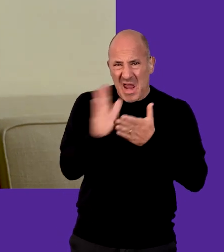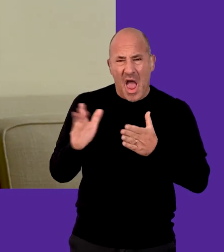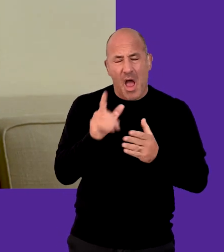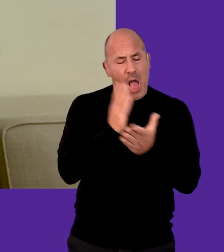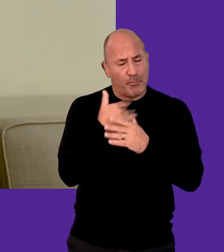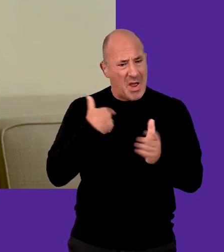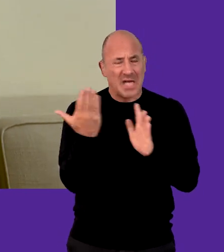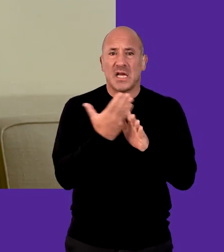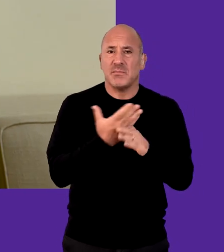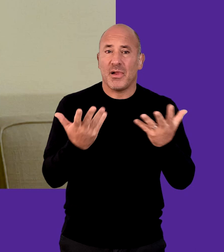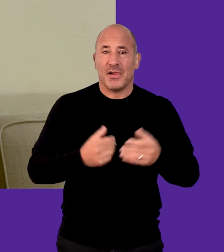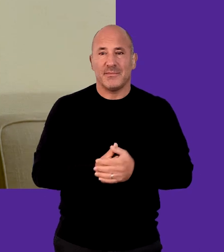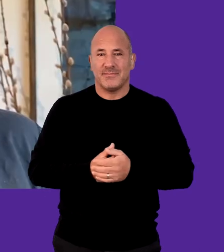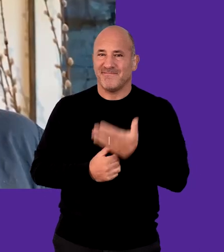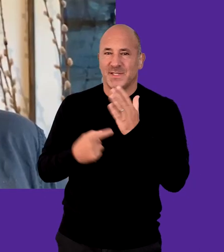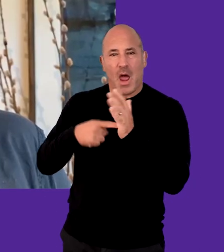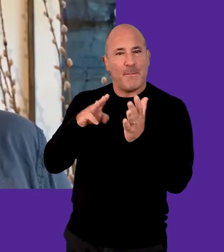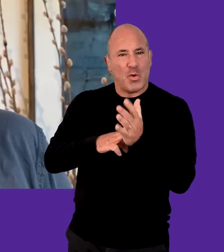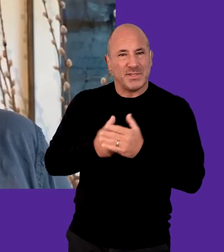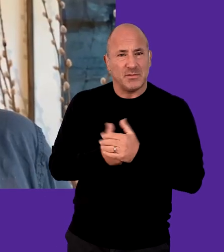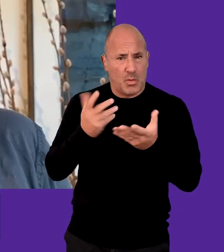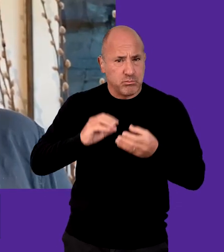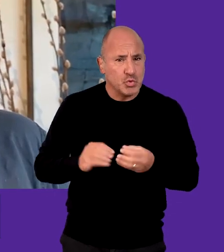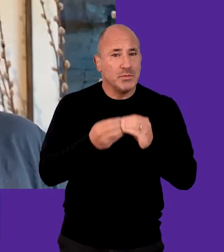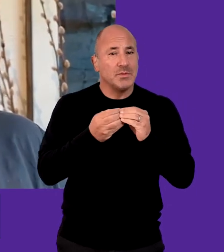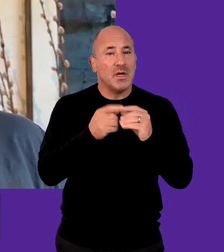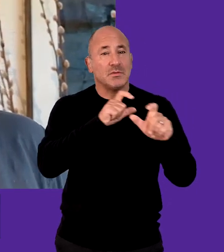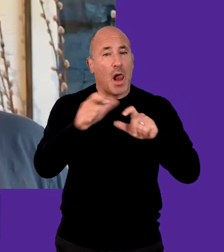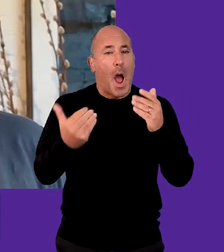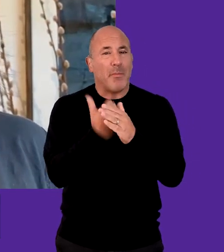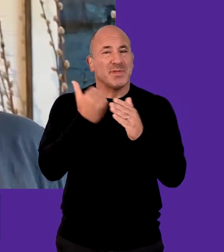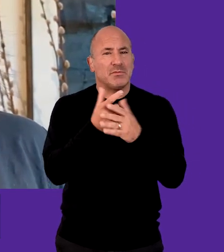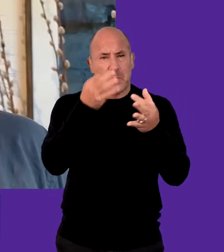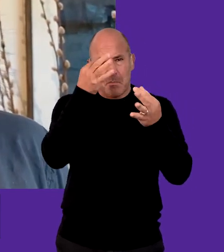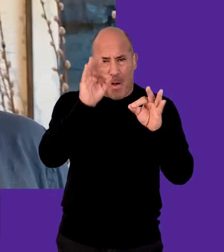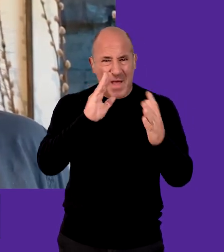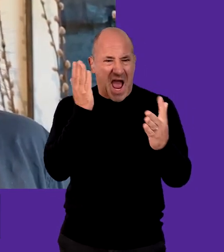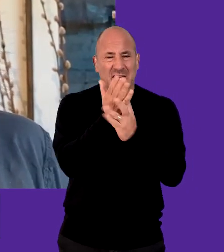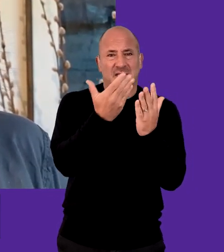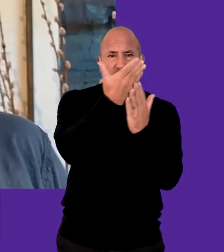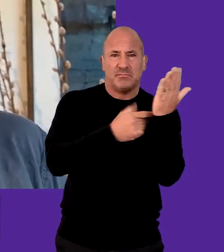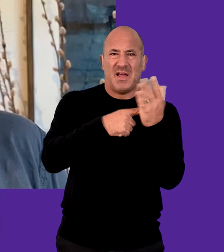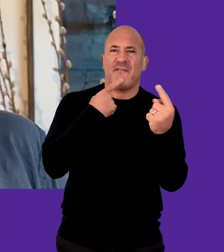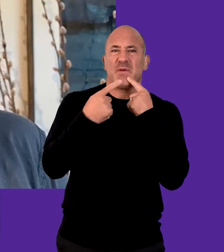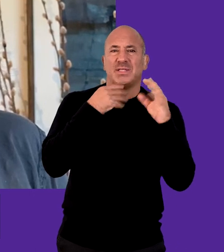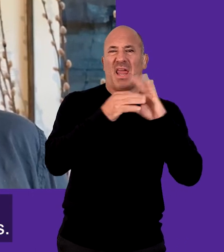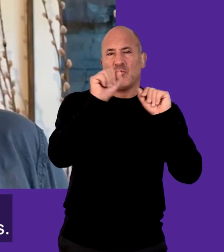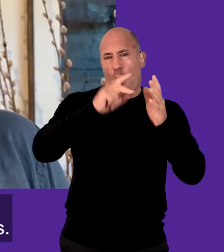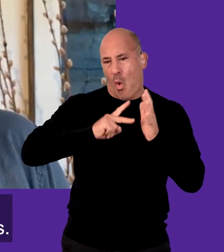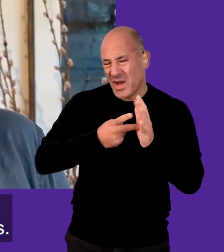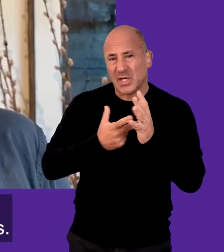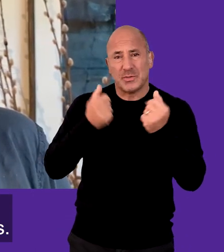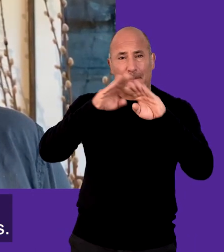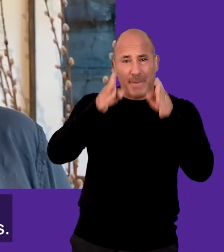and transparent about how accessible you are. Kanye Moti So, produce and keep updated an accurate access statement